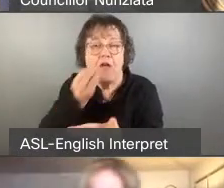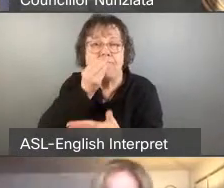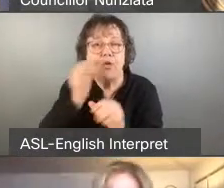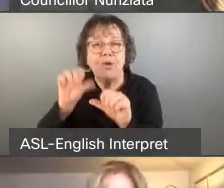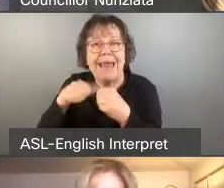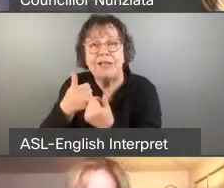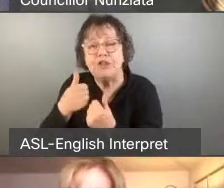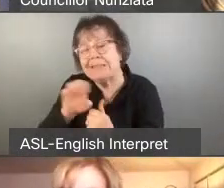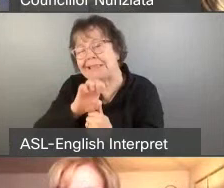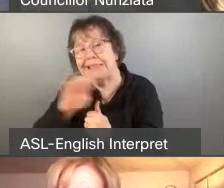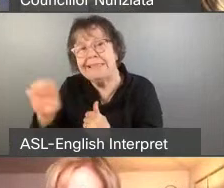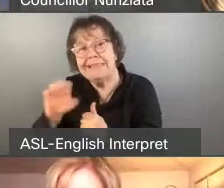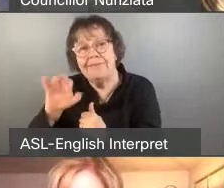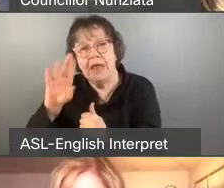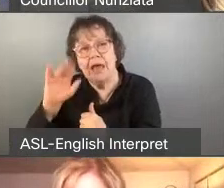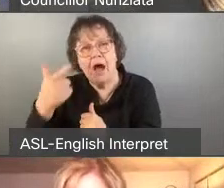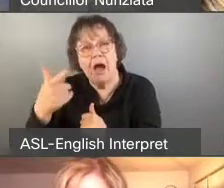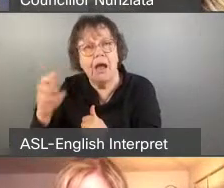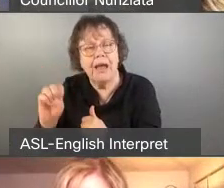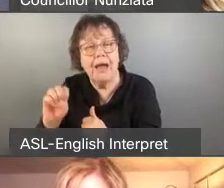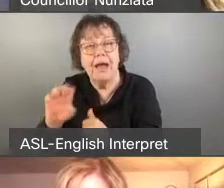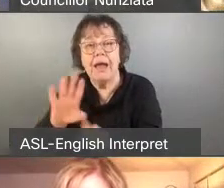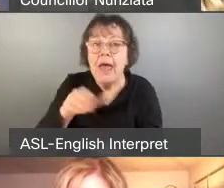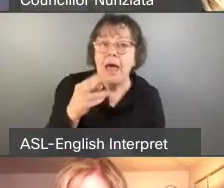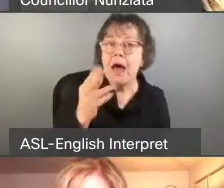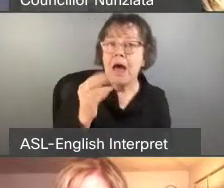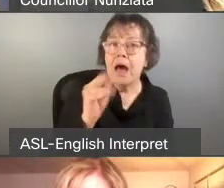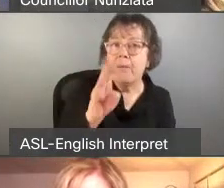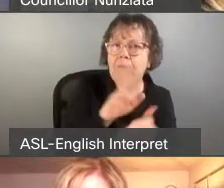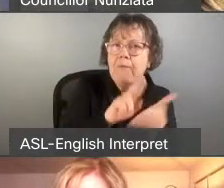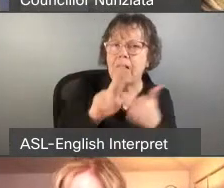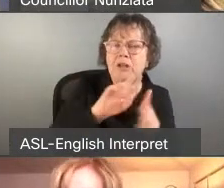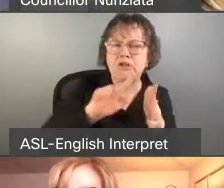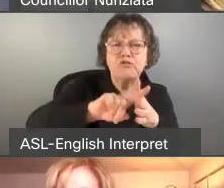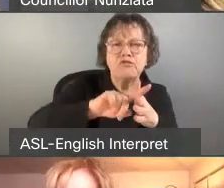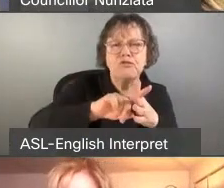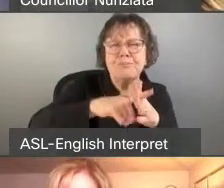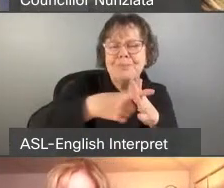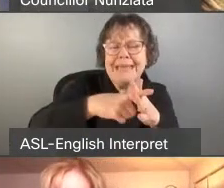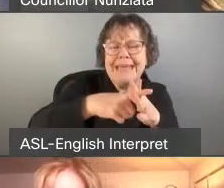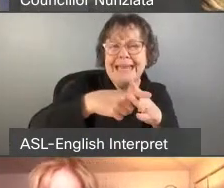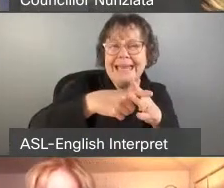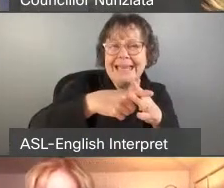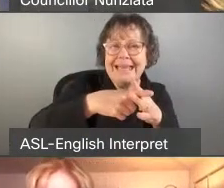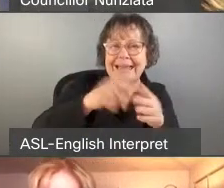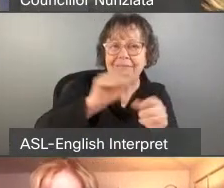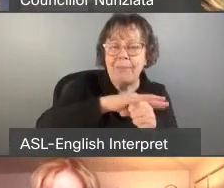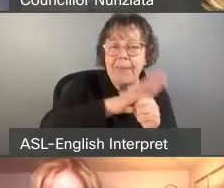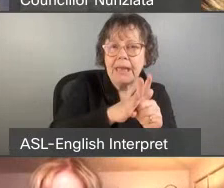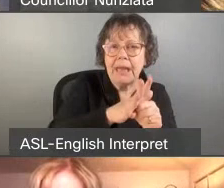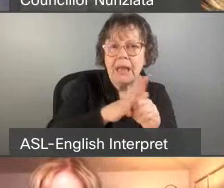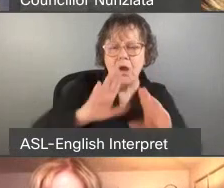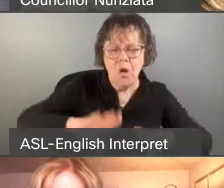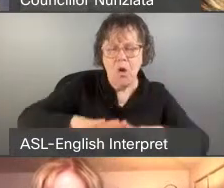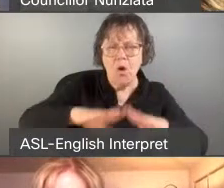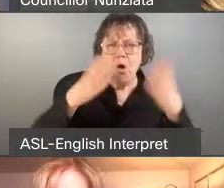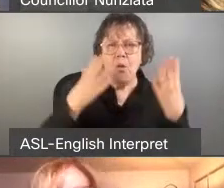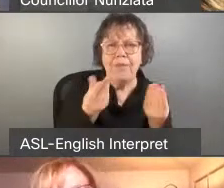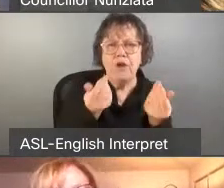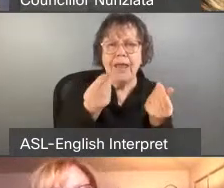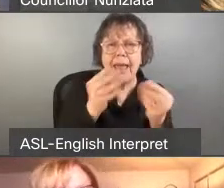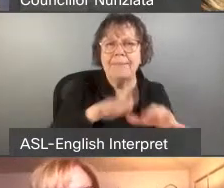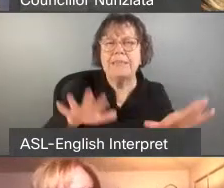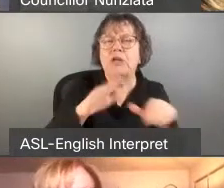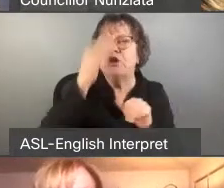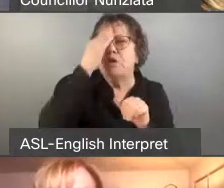The fact that Humber College, right early in the pandemic, opened up its carrier campus, which is where, you know, the trades,